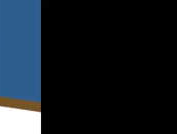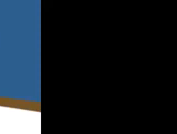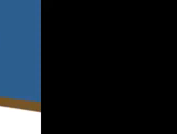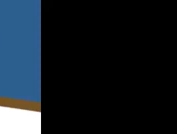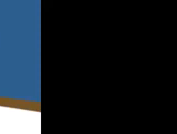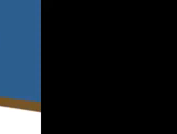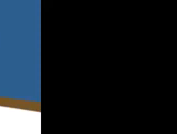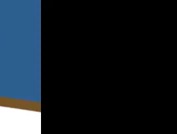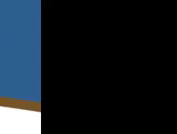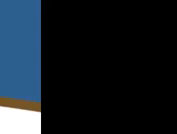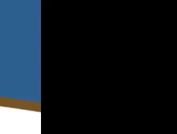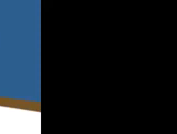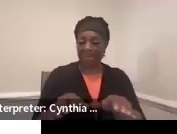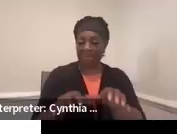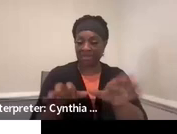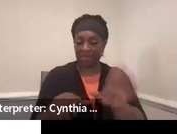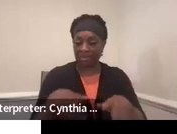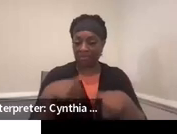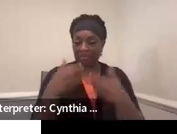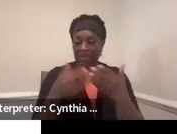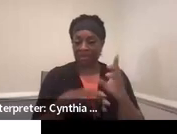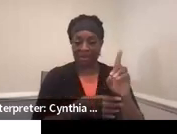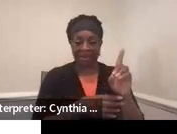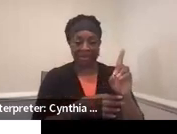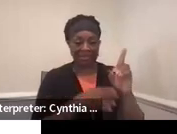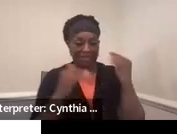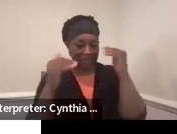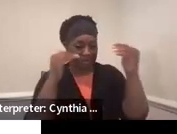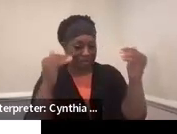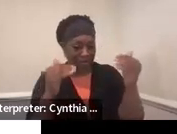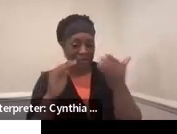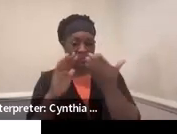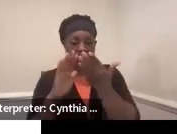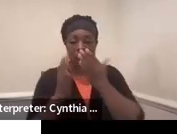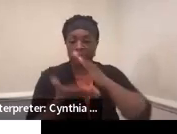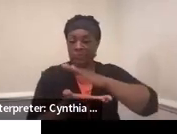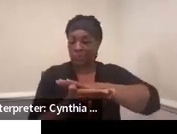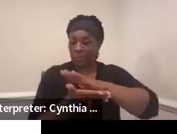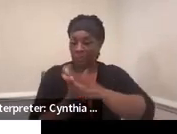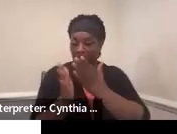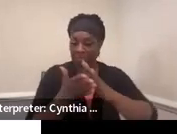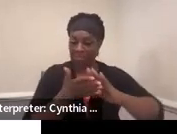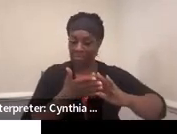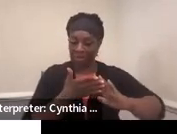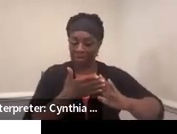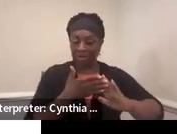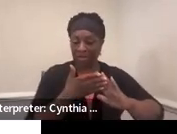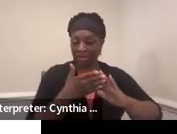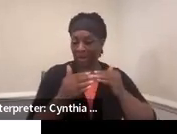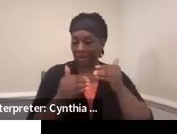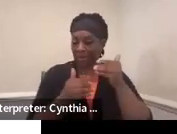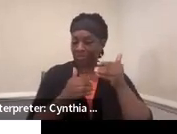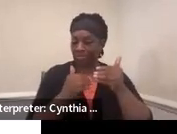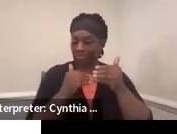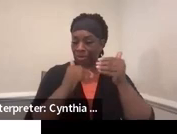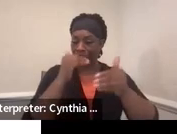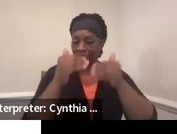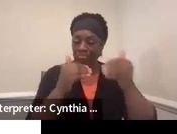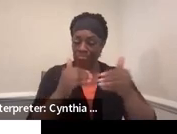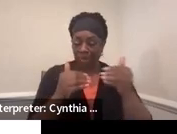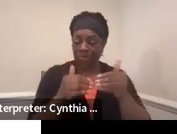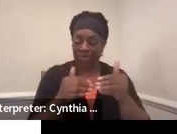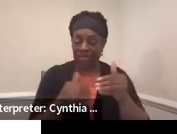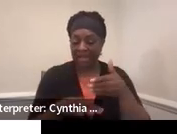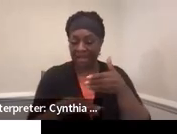activities provided by the adults in the school and the community that will enable and promote the child's progress towards meeting annual and post